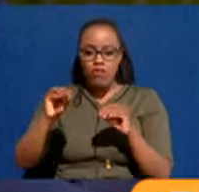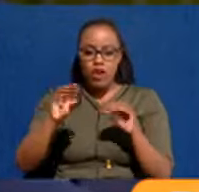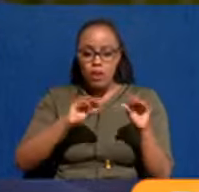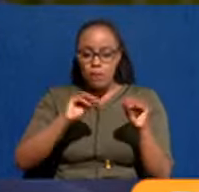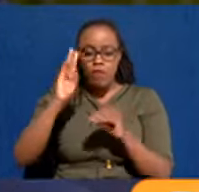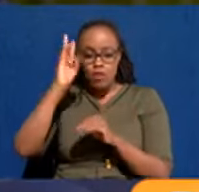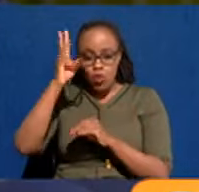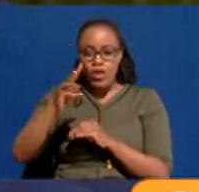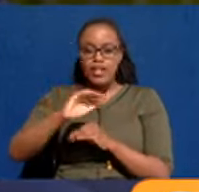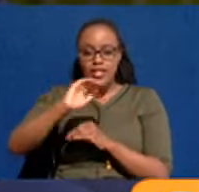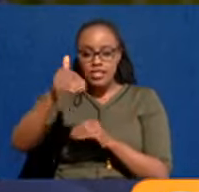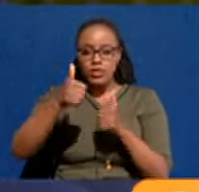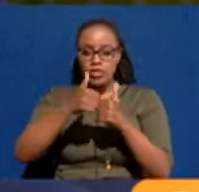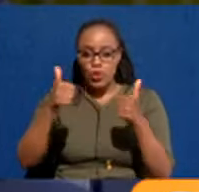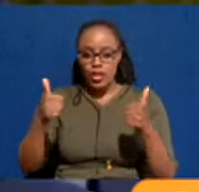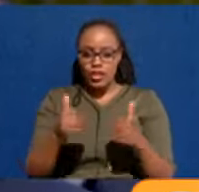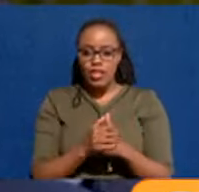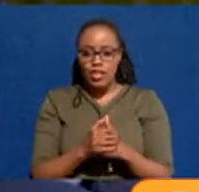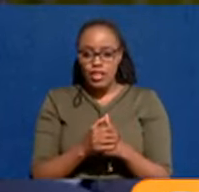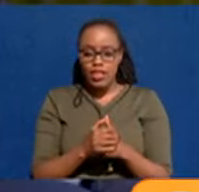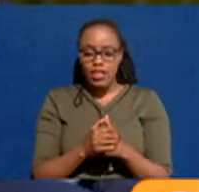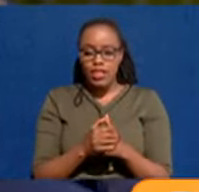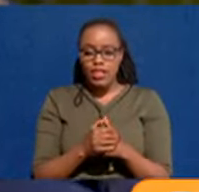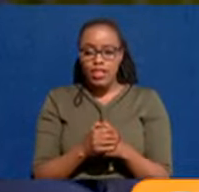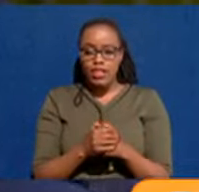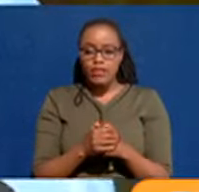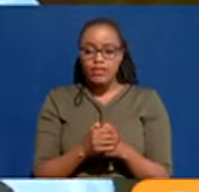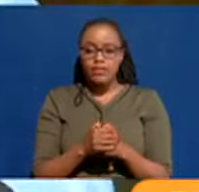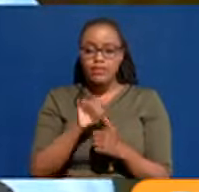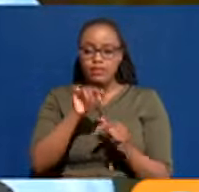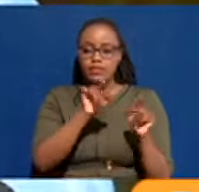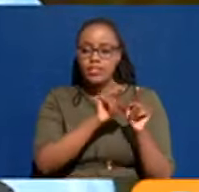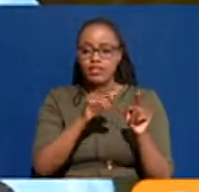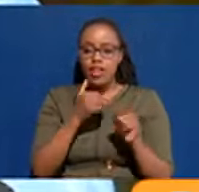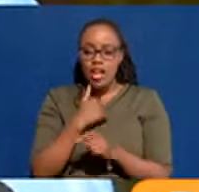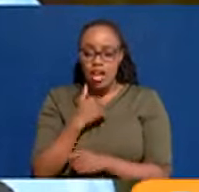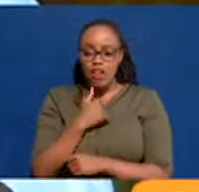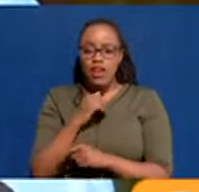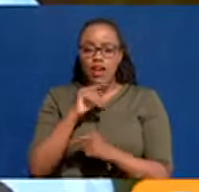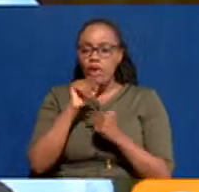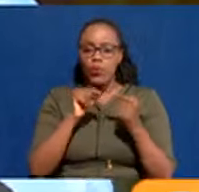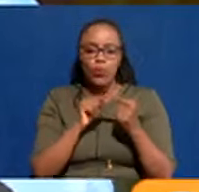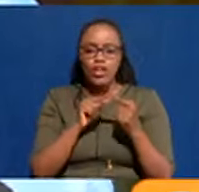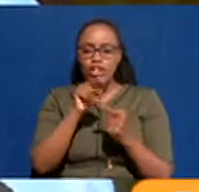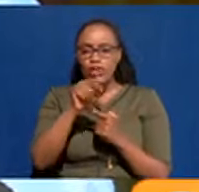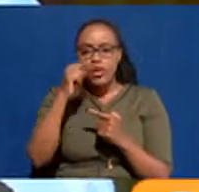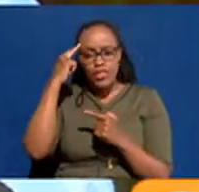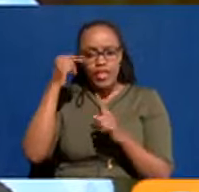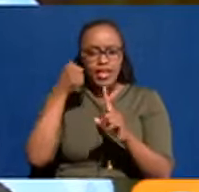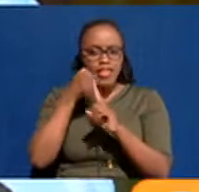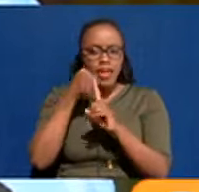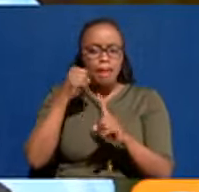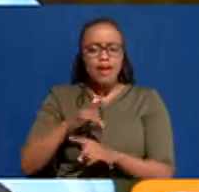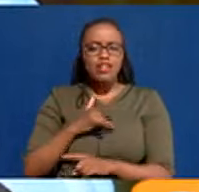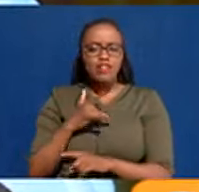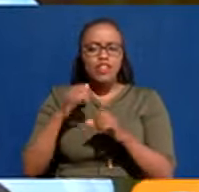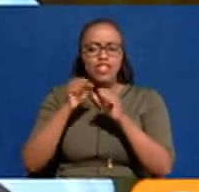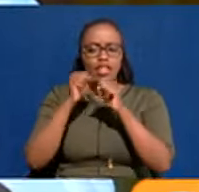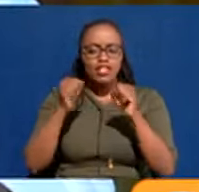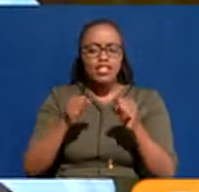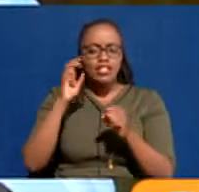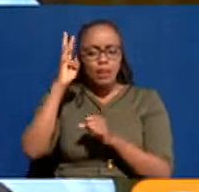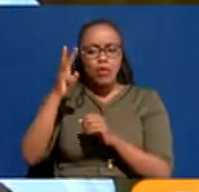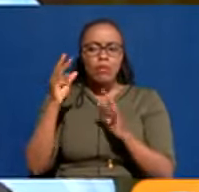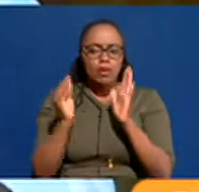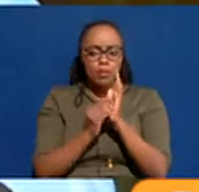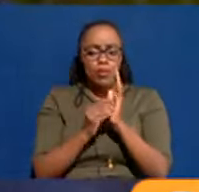city. When? When is the question? This is a gradual thing, but at what point do you think the impact is going to be felt and the system will be in place?